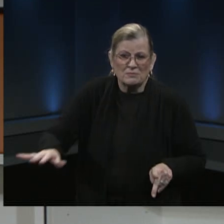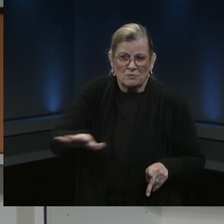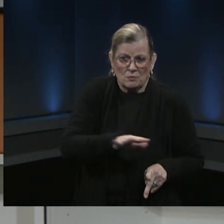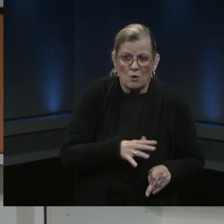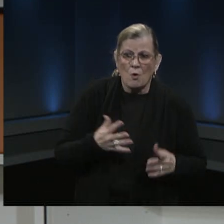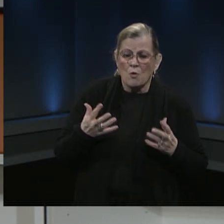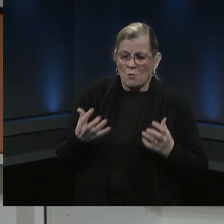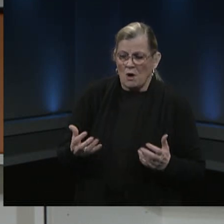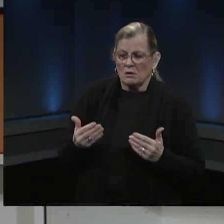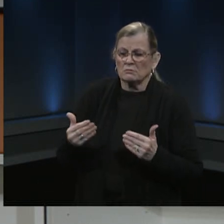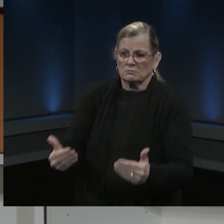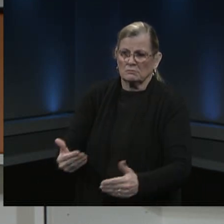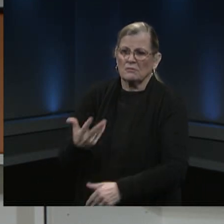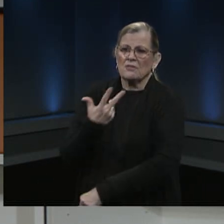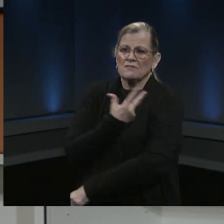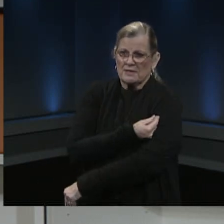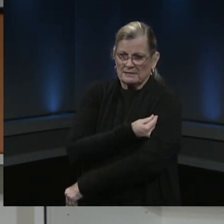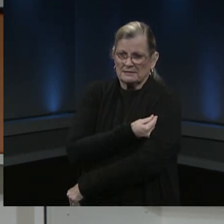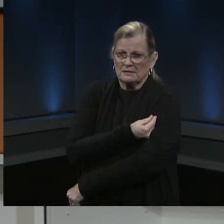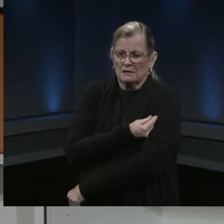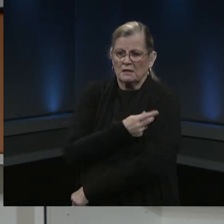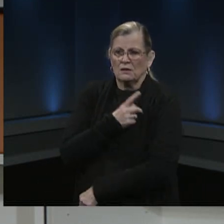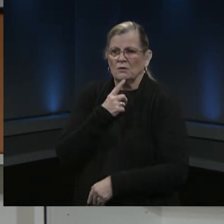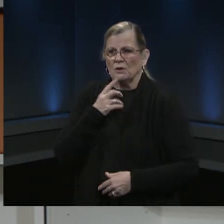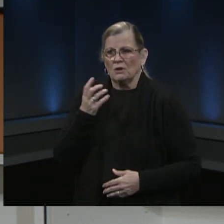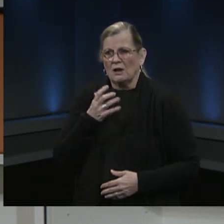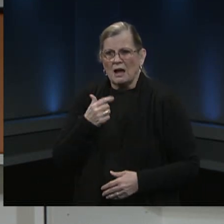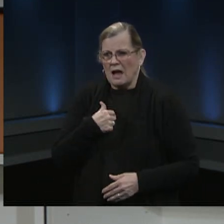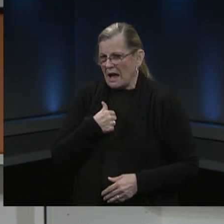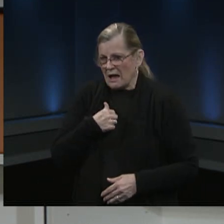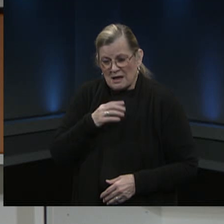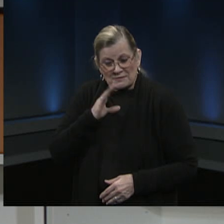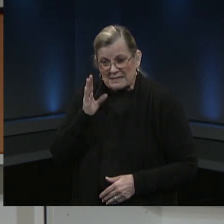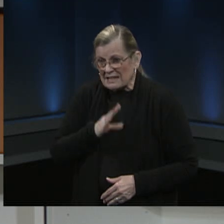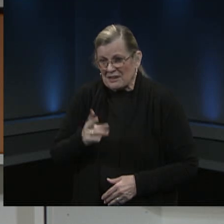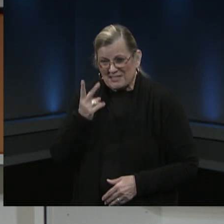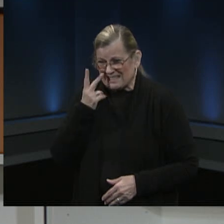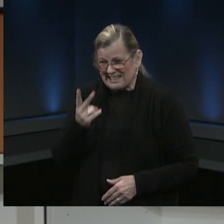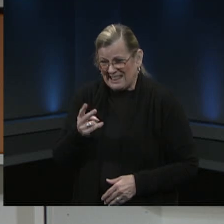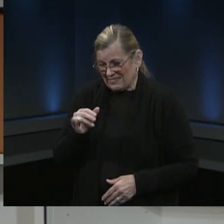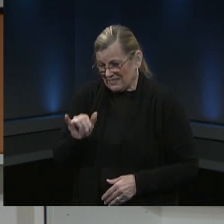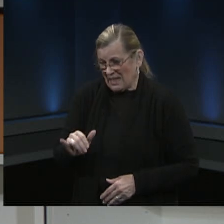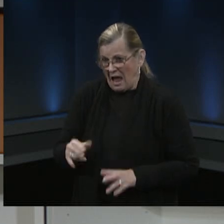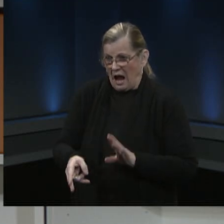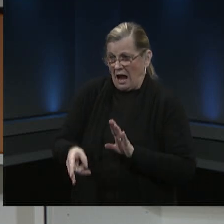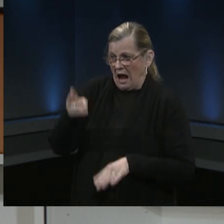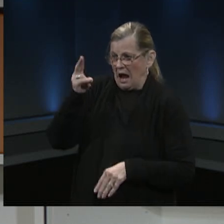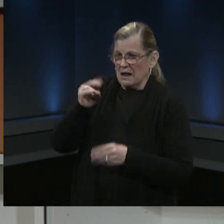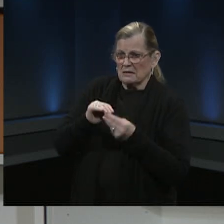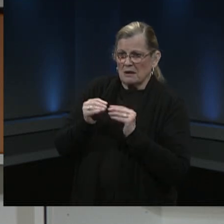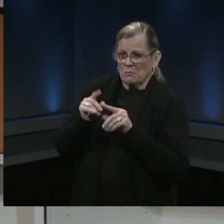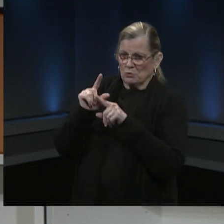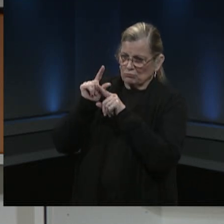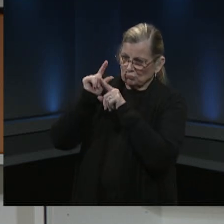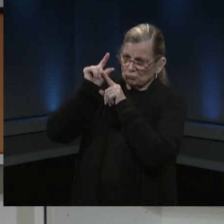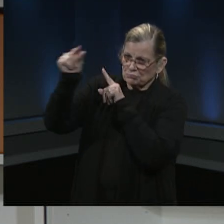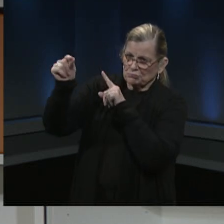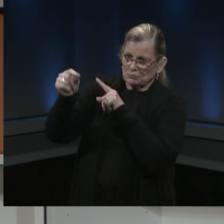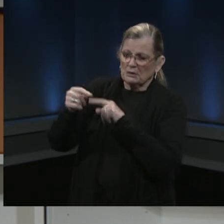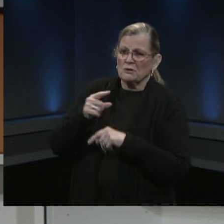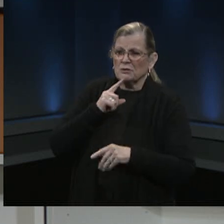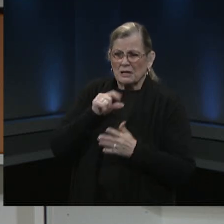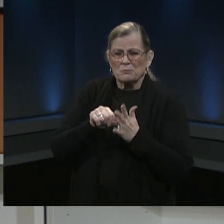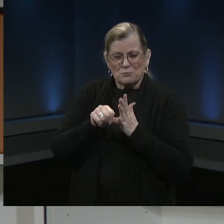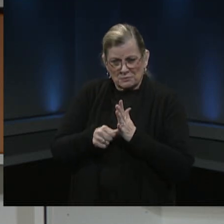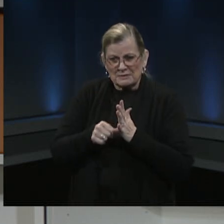vaccination that to me i have not heard numbers that high but i think it speaks to our community and their role